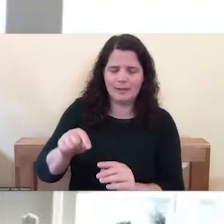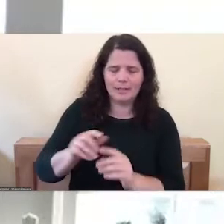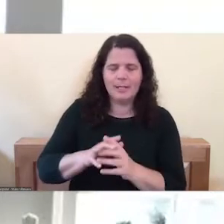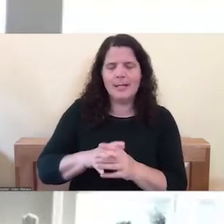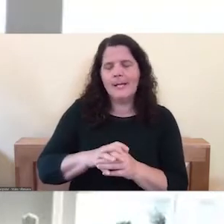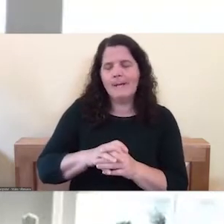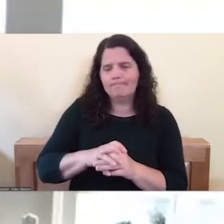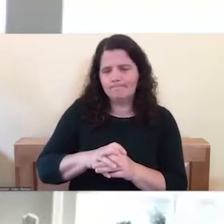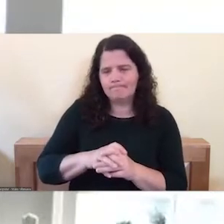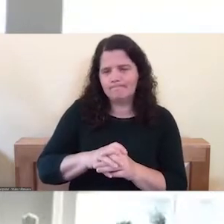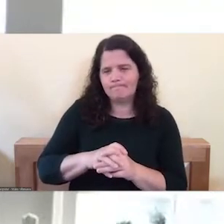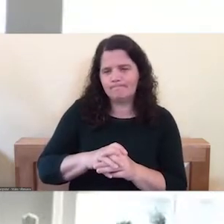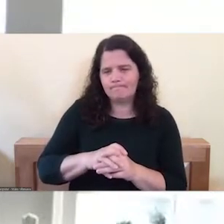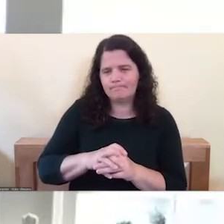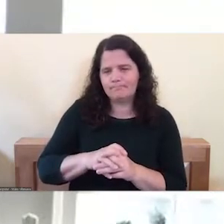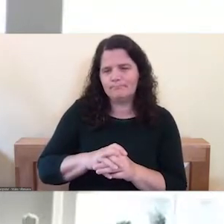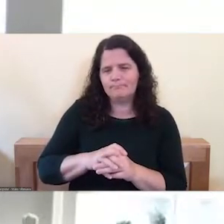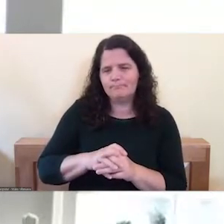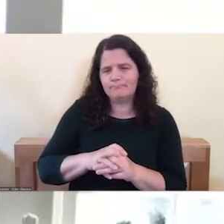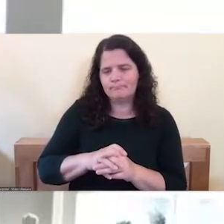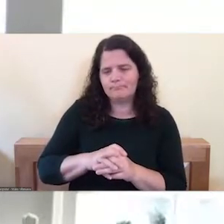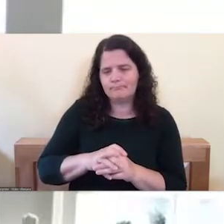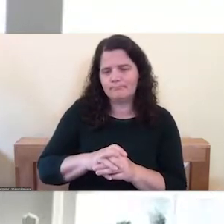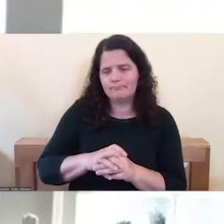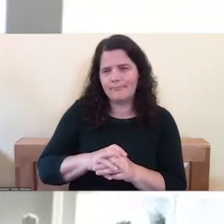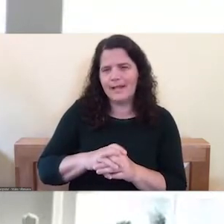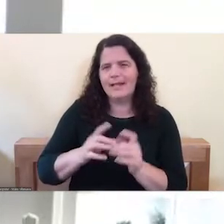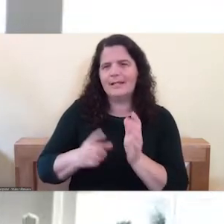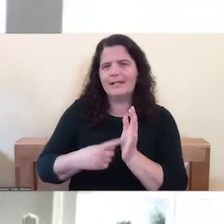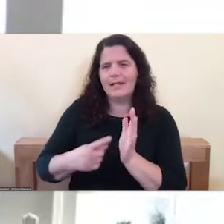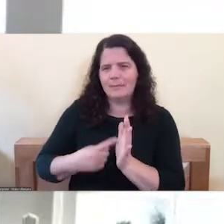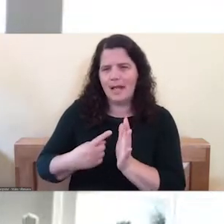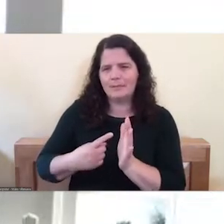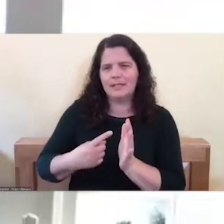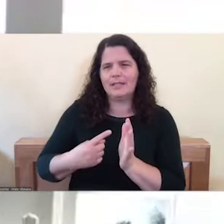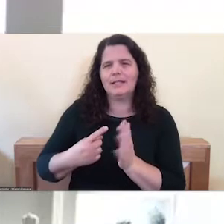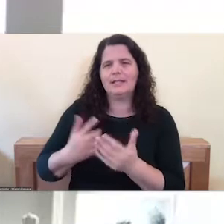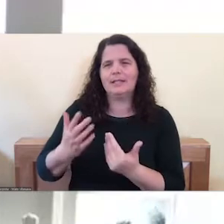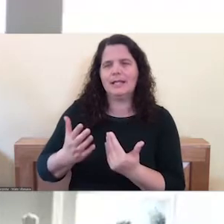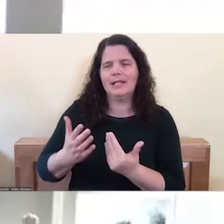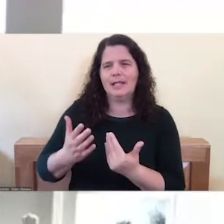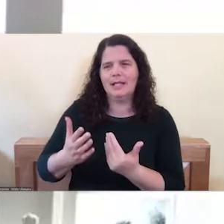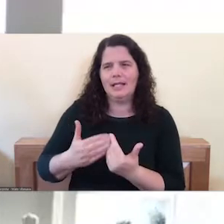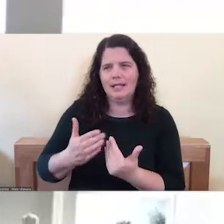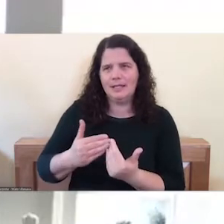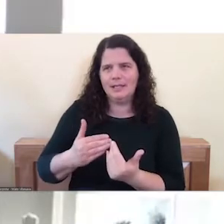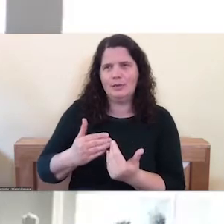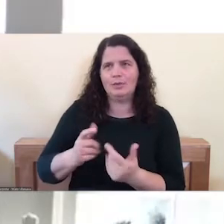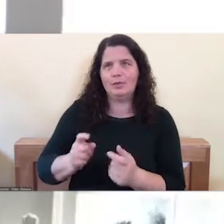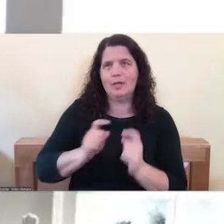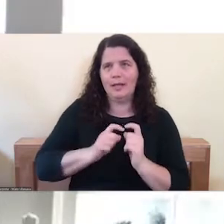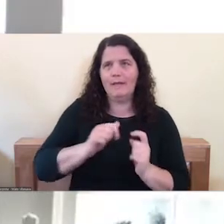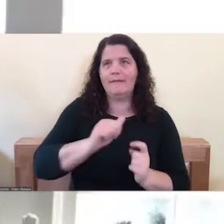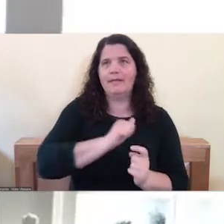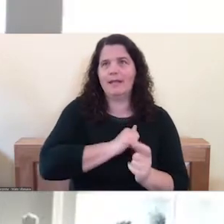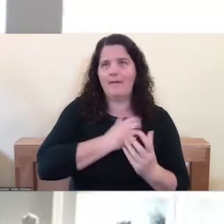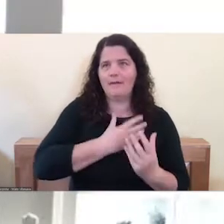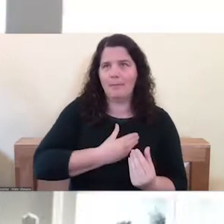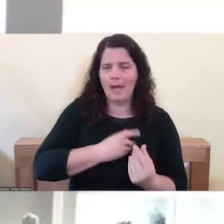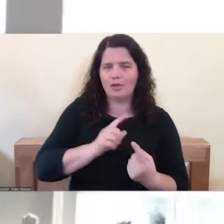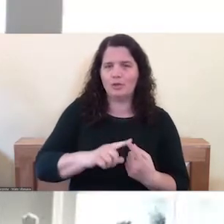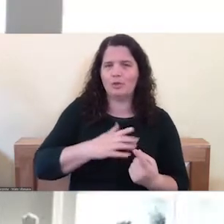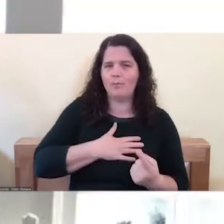easy to be compassionate, self-compassionate with the vulnerable side of themselves, but not so much with the angry